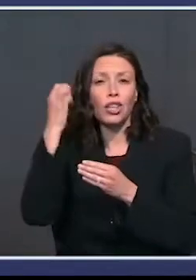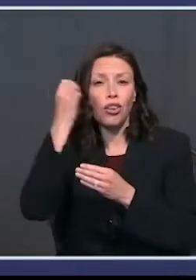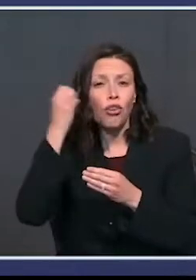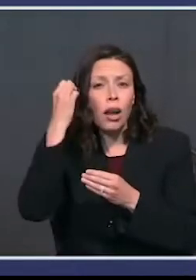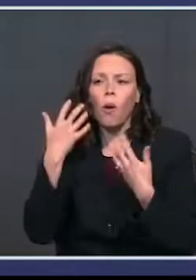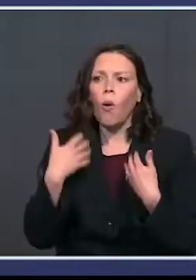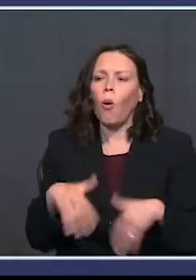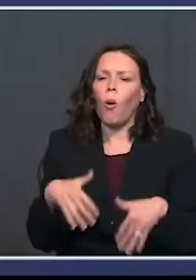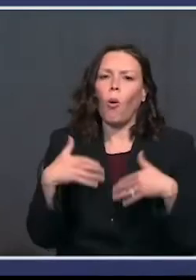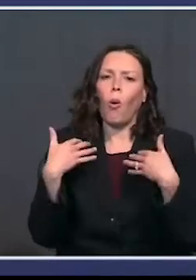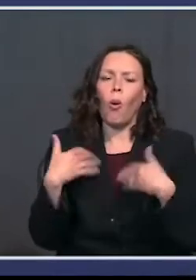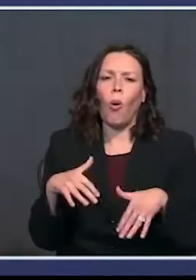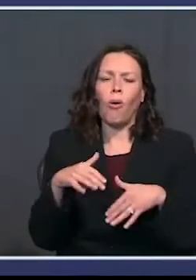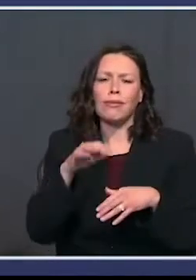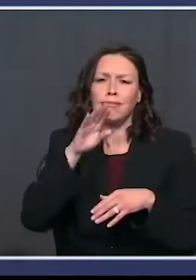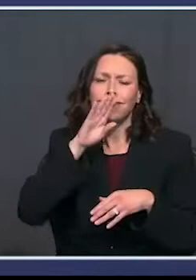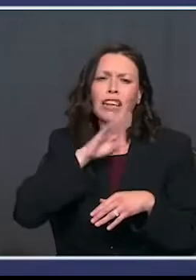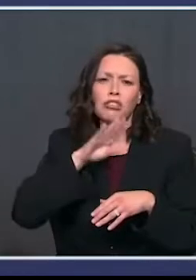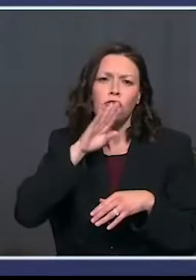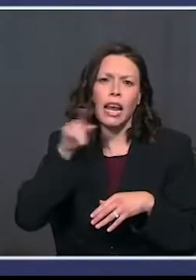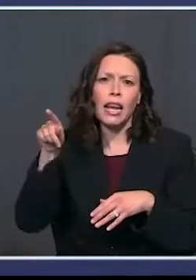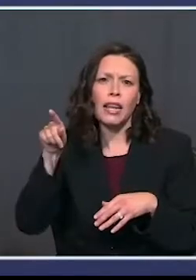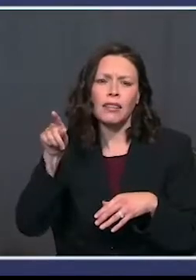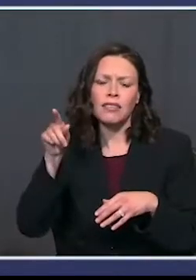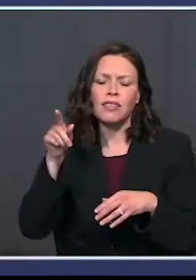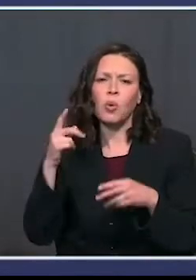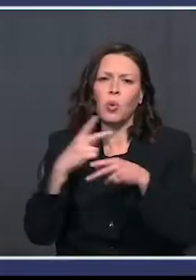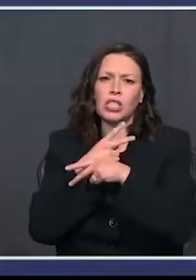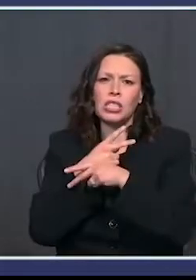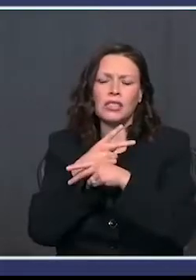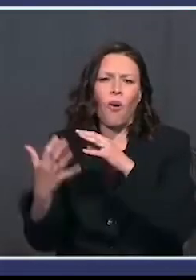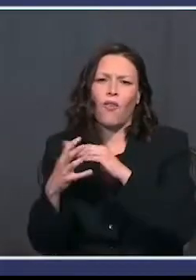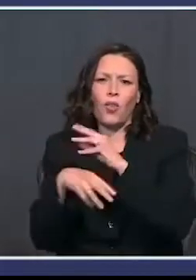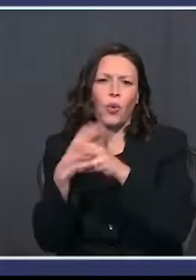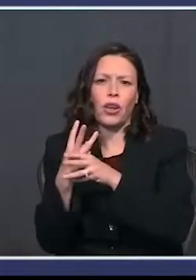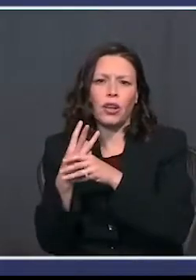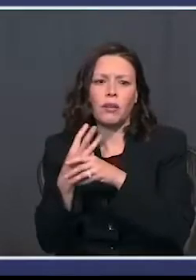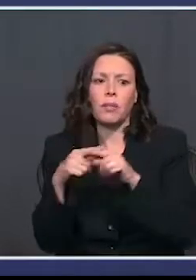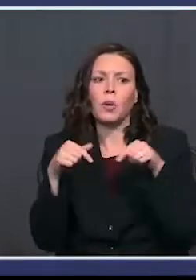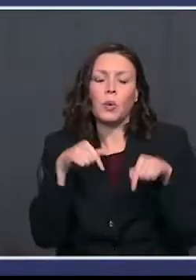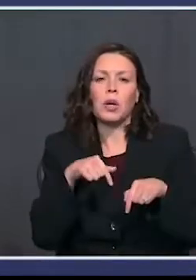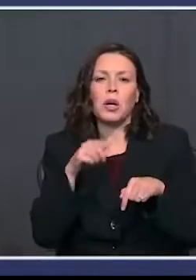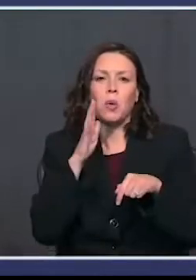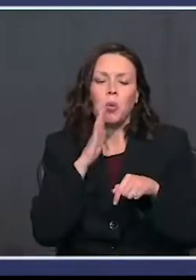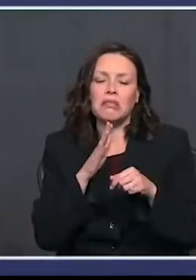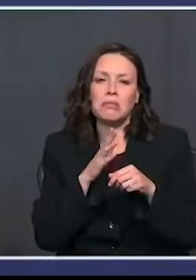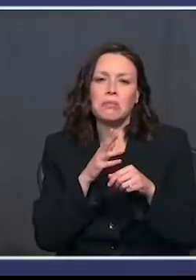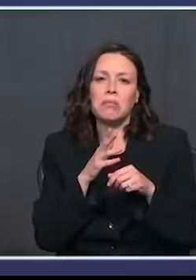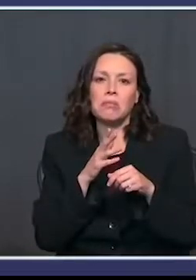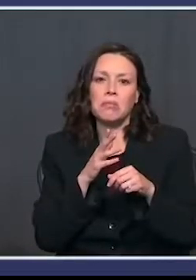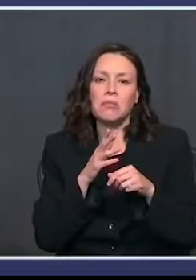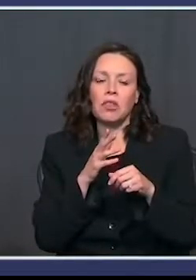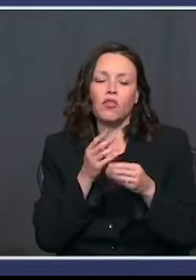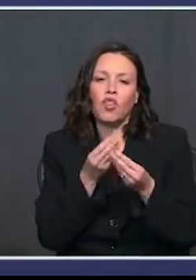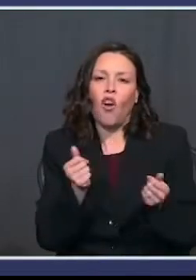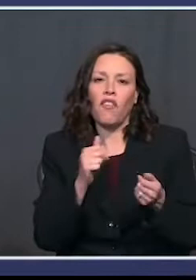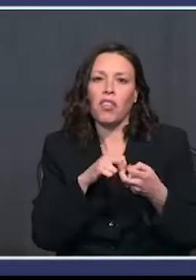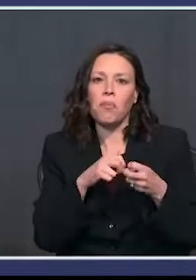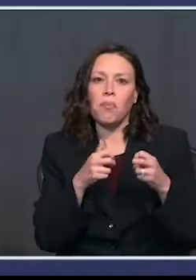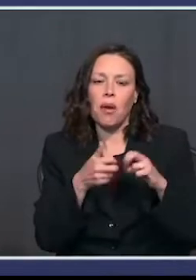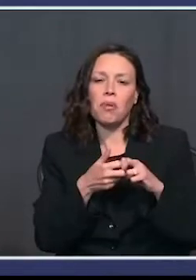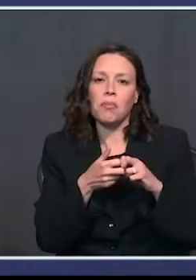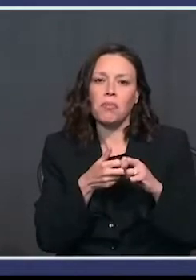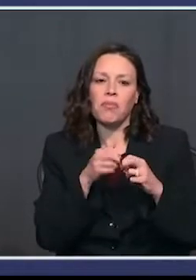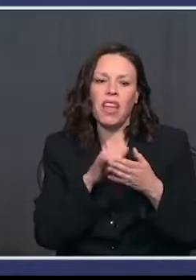tremendous, beyond, relatively beyond what we're having. They're having them all over the world. But this will vanquish the problem, this horrible